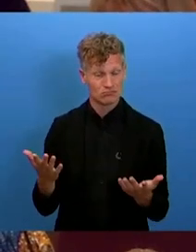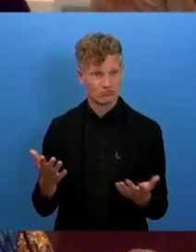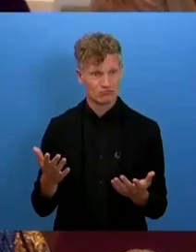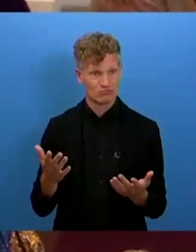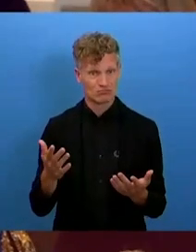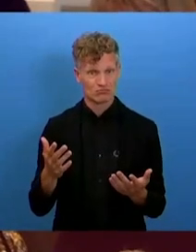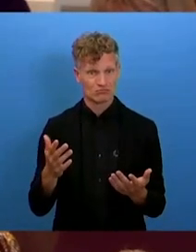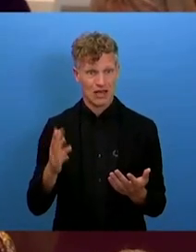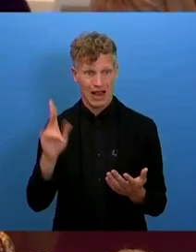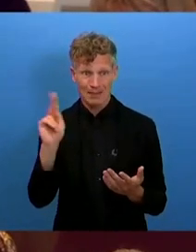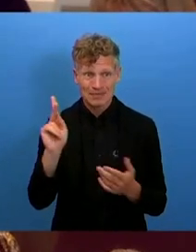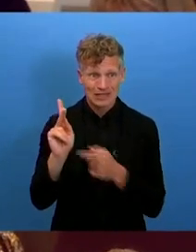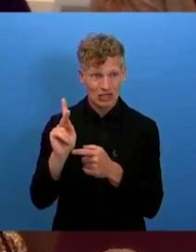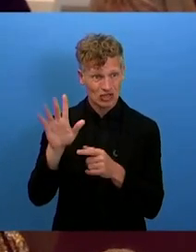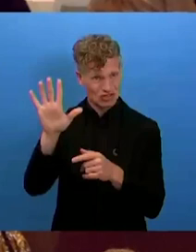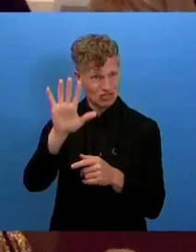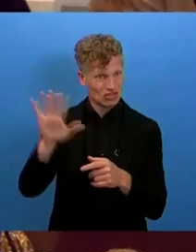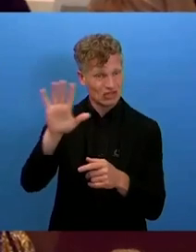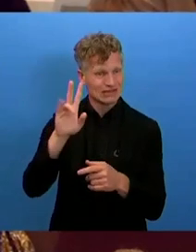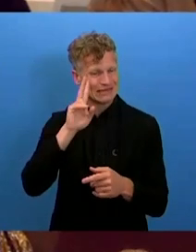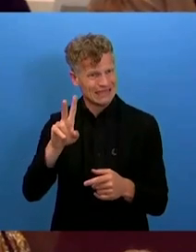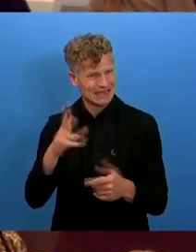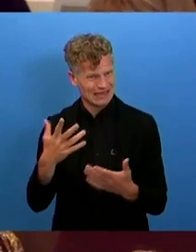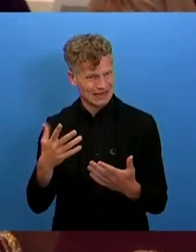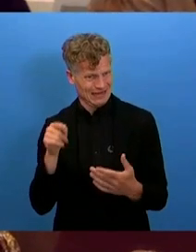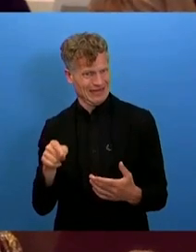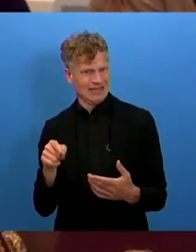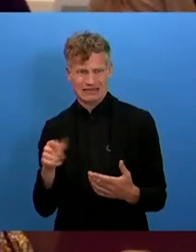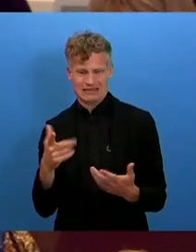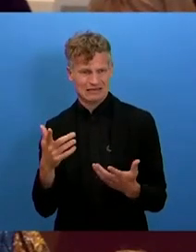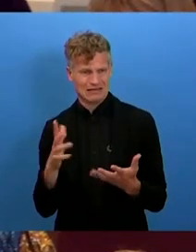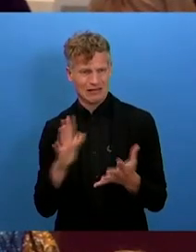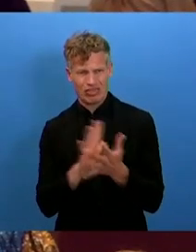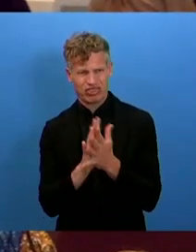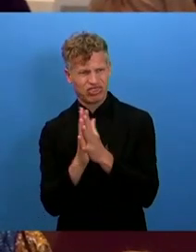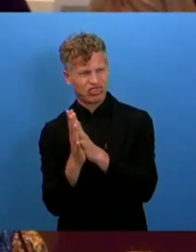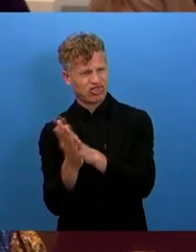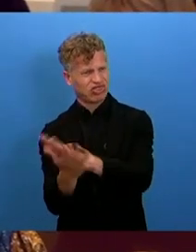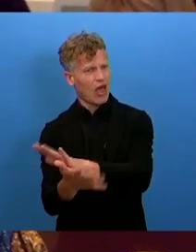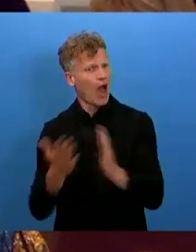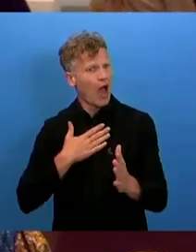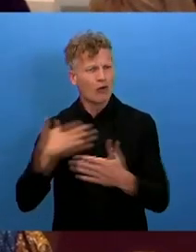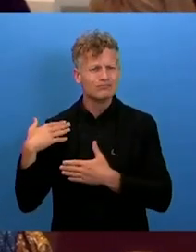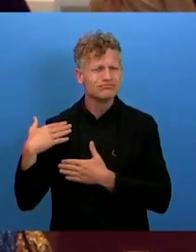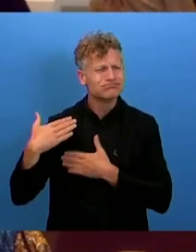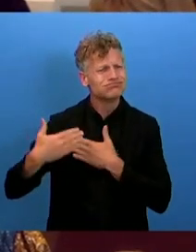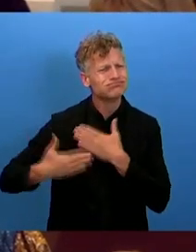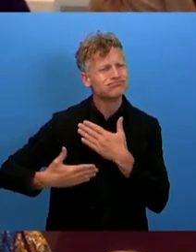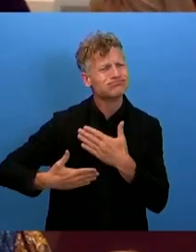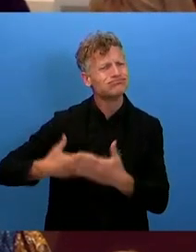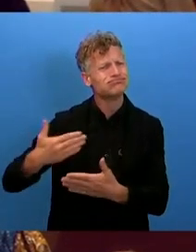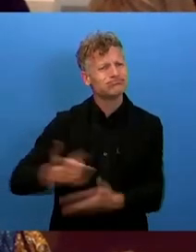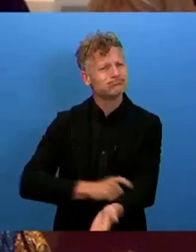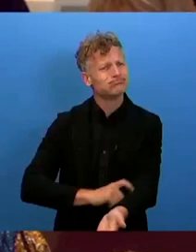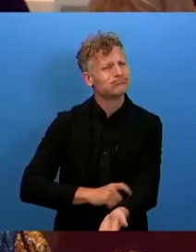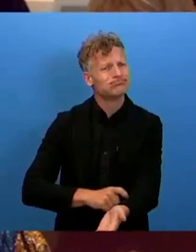systemic discrimination of our centuries-old heritage, the removal of any existential trace of the